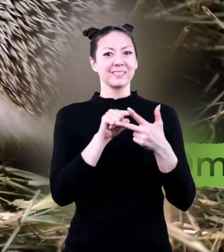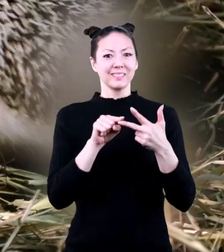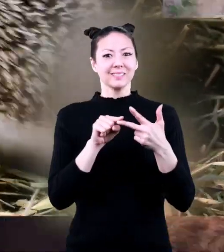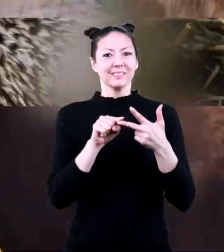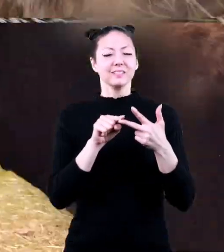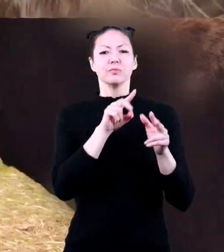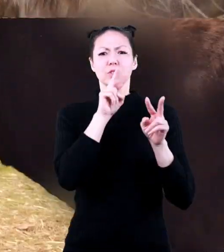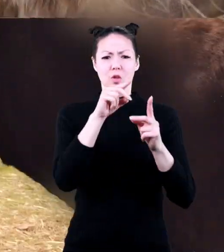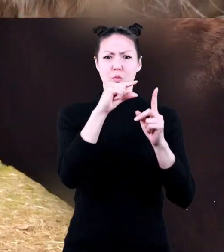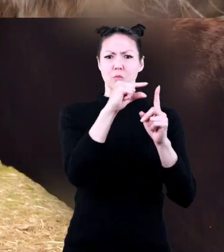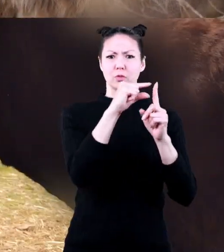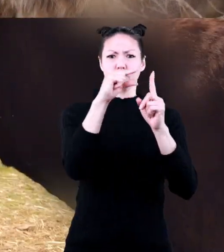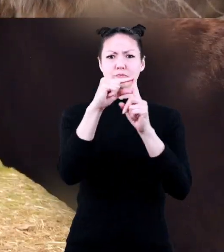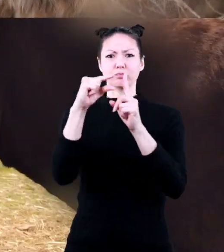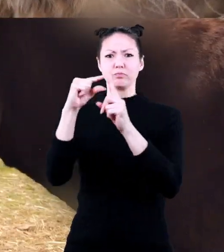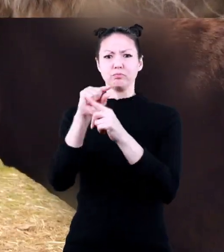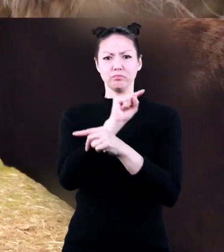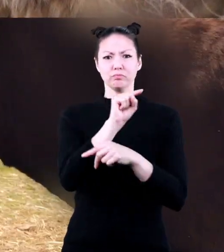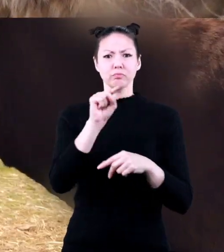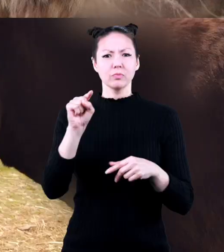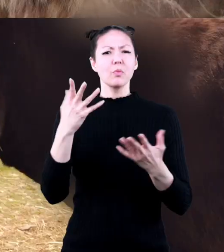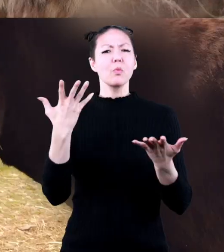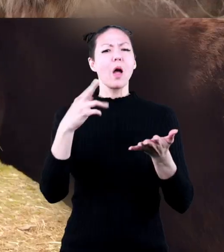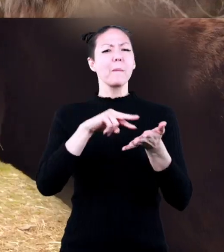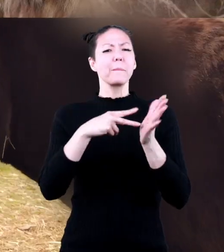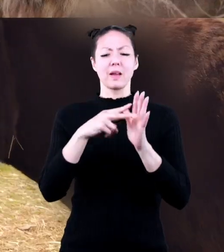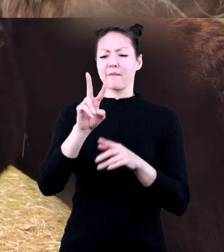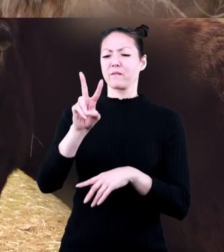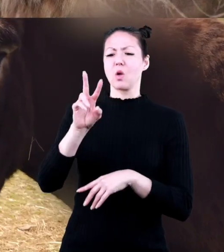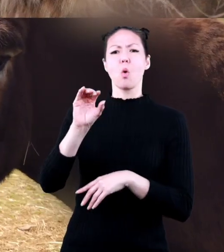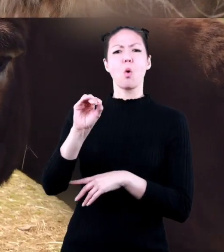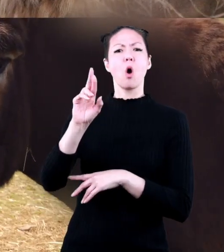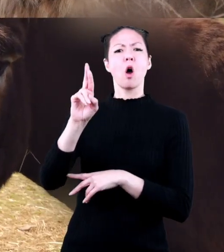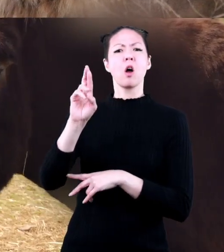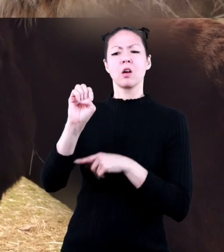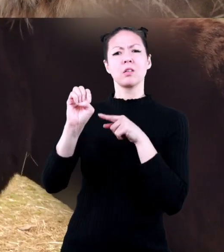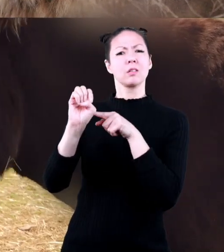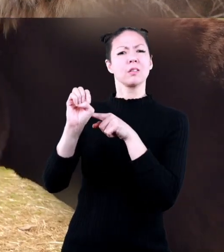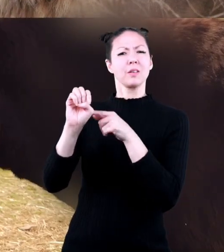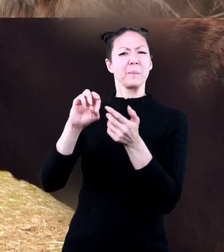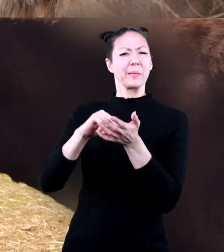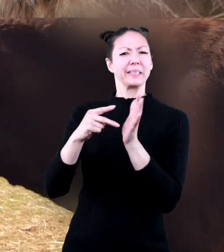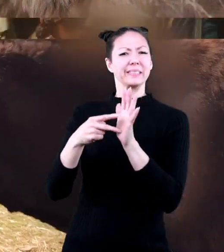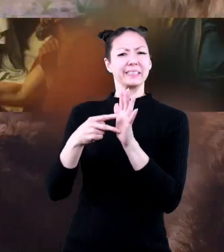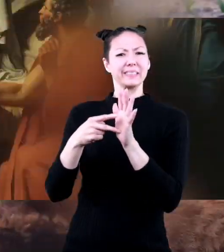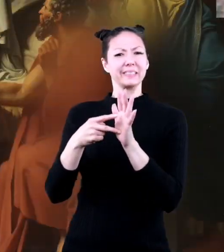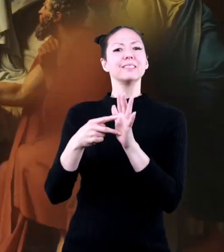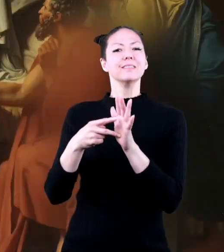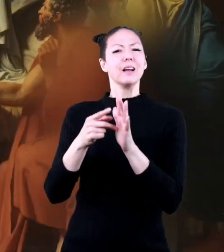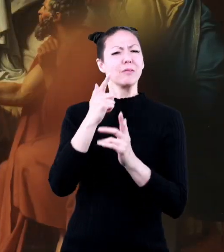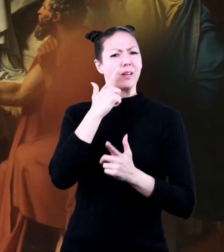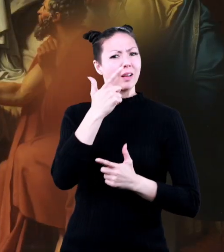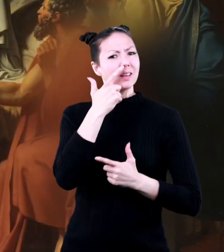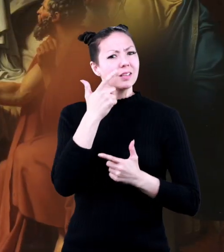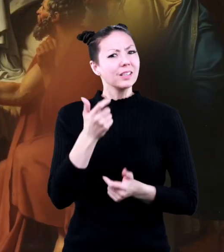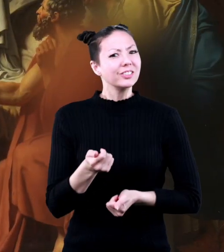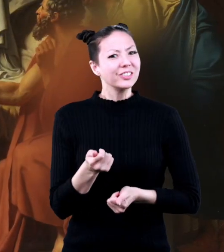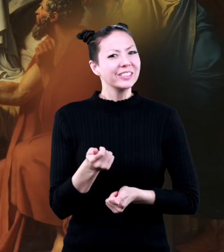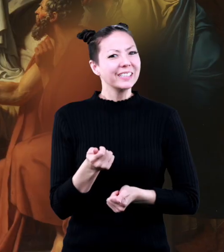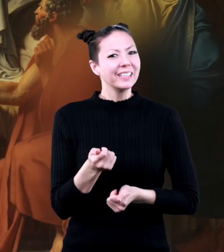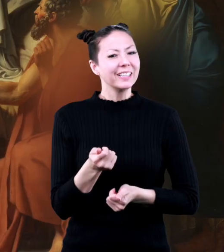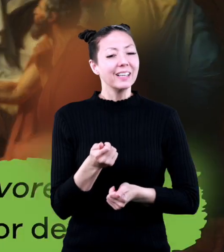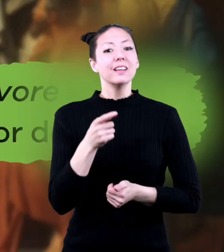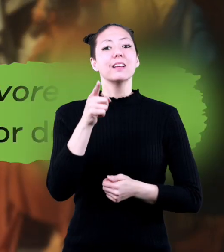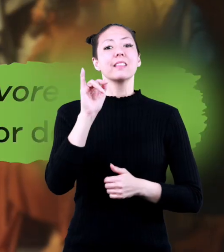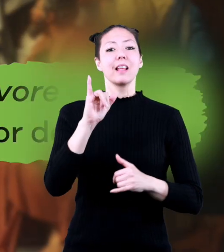When you look at these words, what do you think that vor means? Here is an interesting